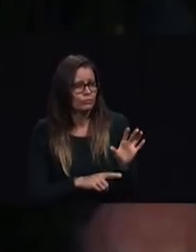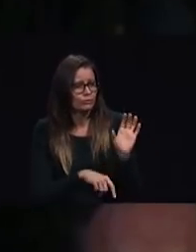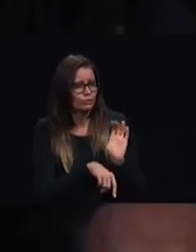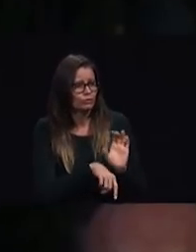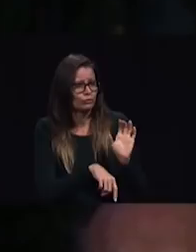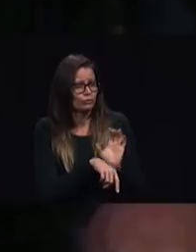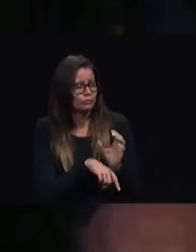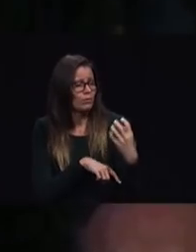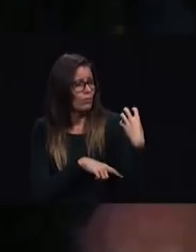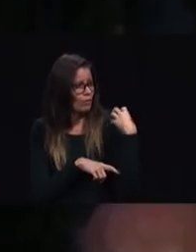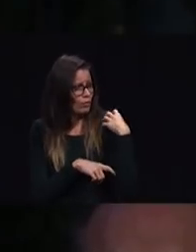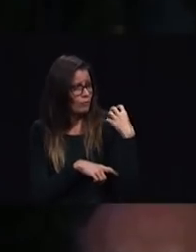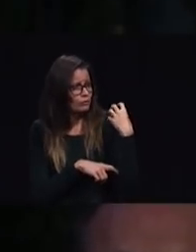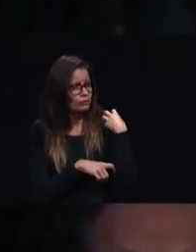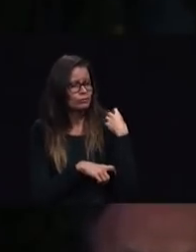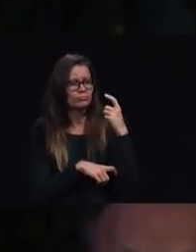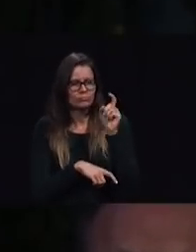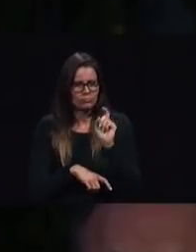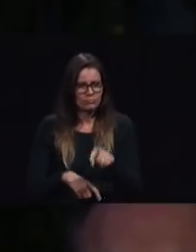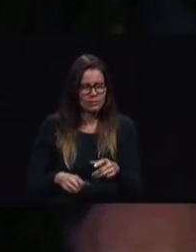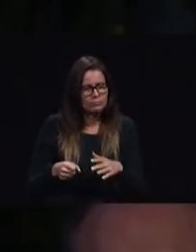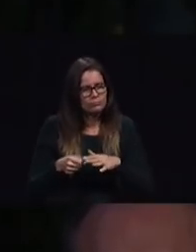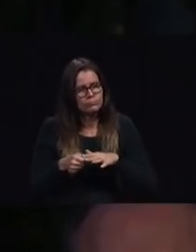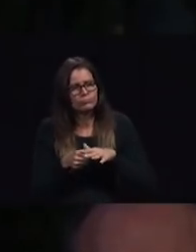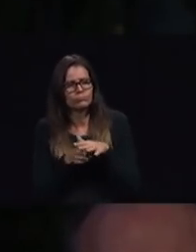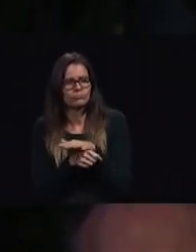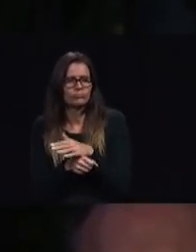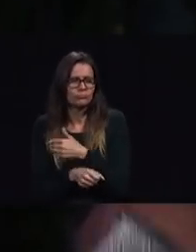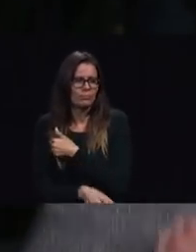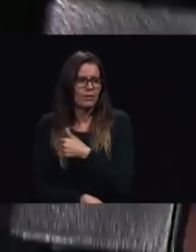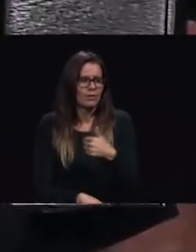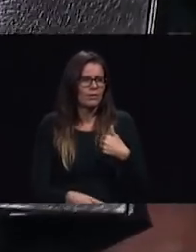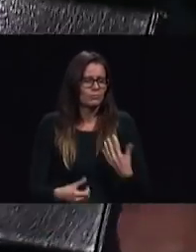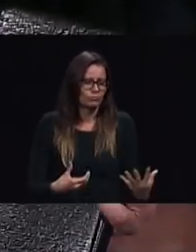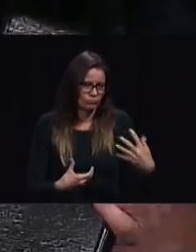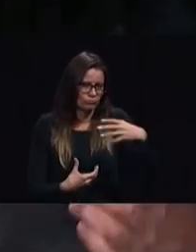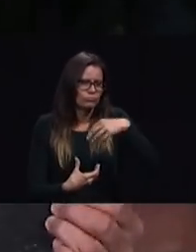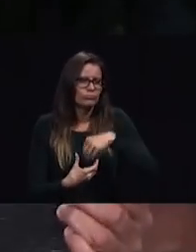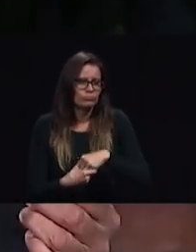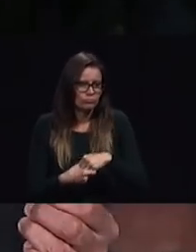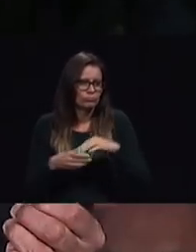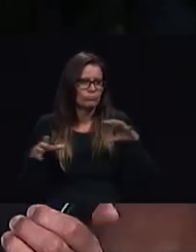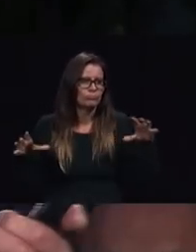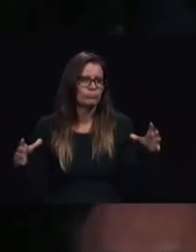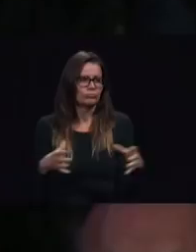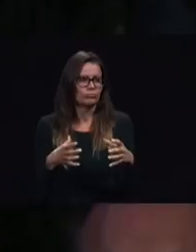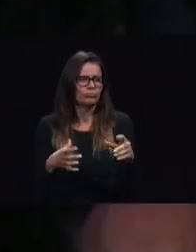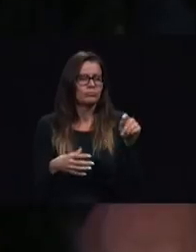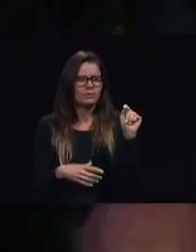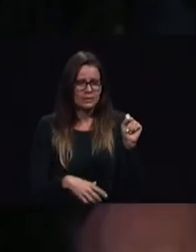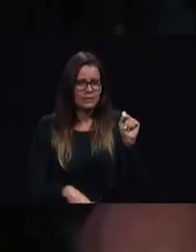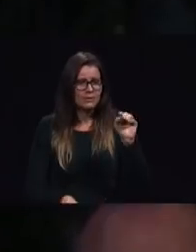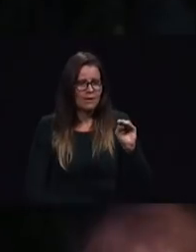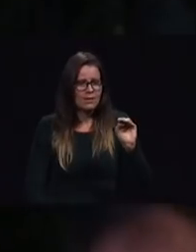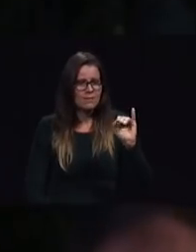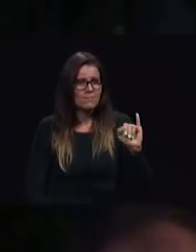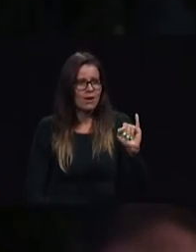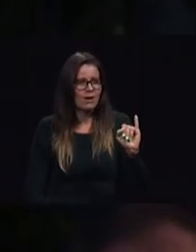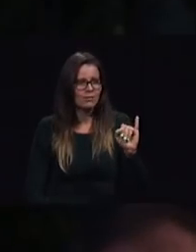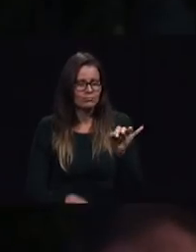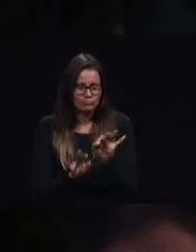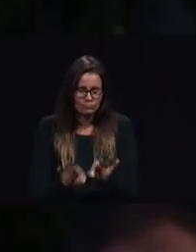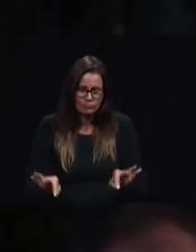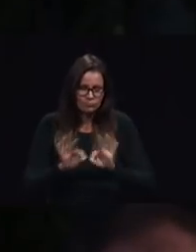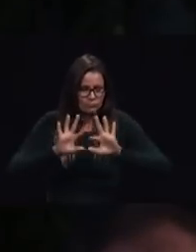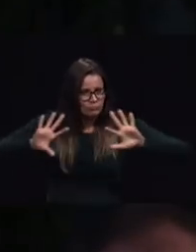interesting total member involvement TMI that it has energized lay people in